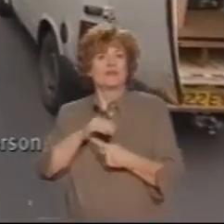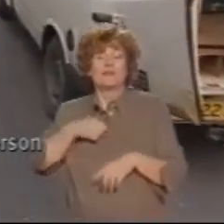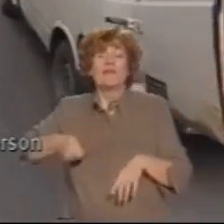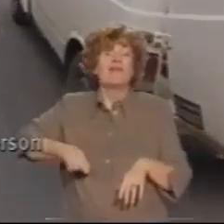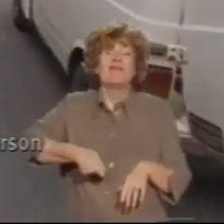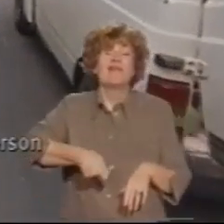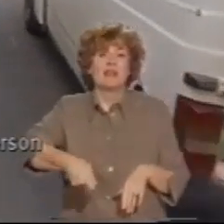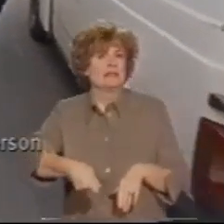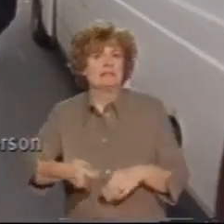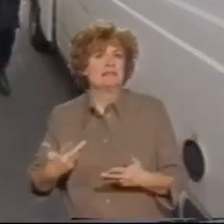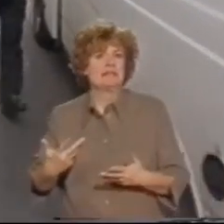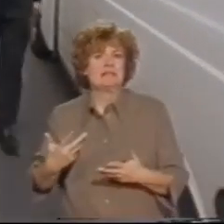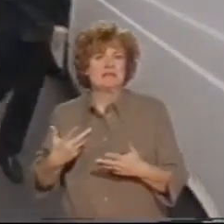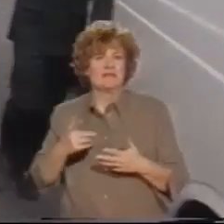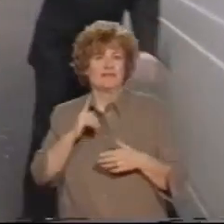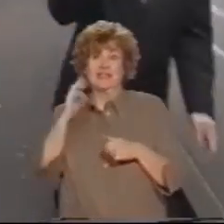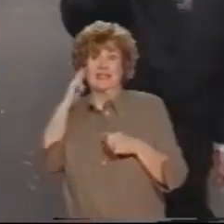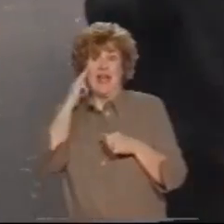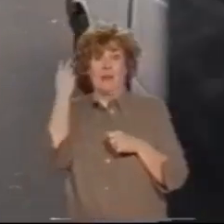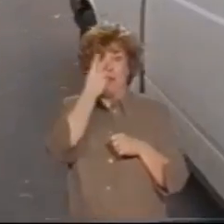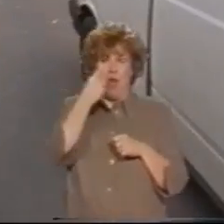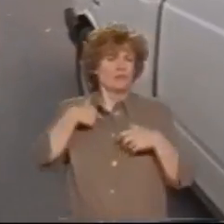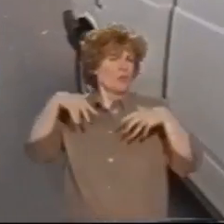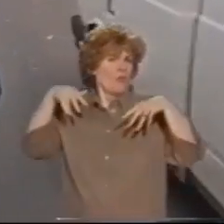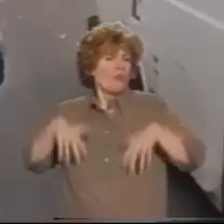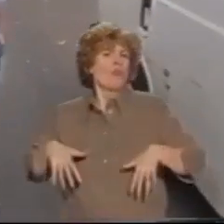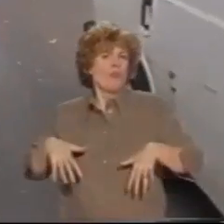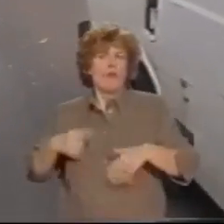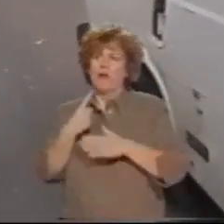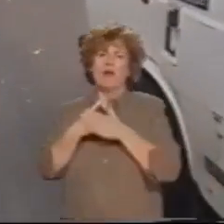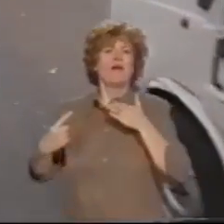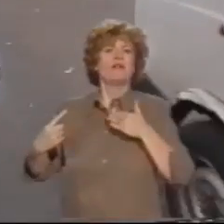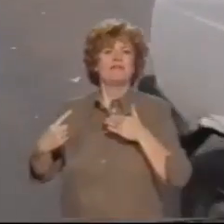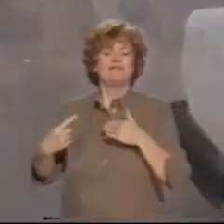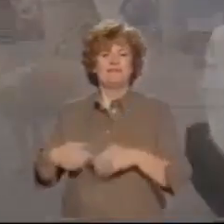you are isolated. Yeah, that's fine. Straight on there, then.